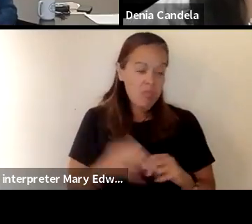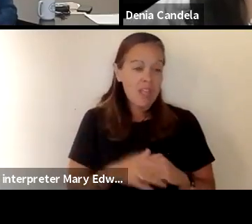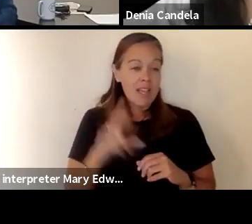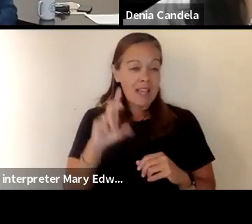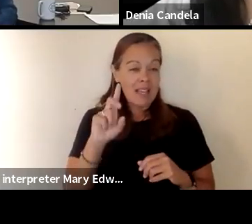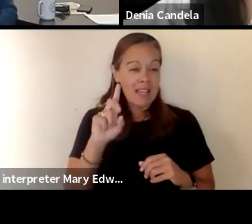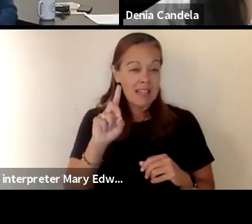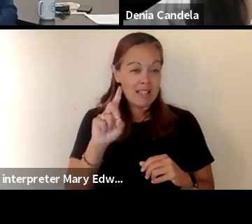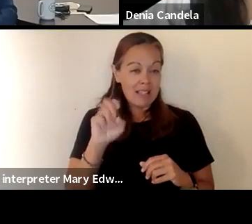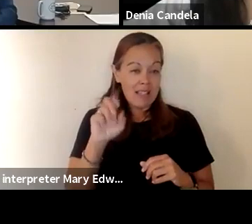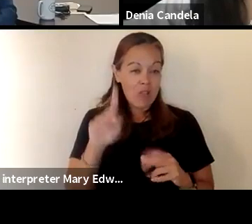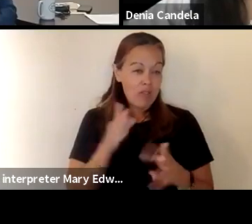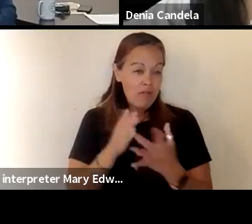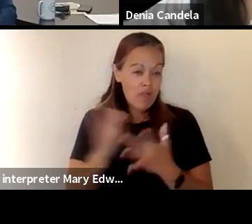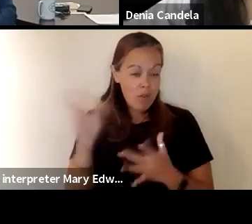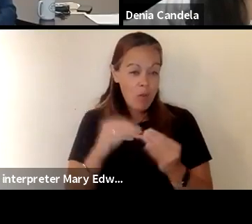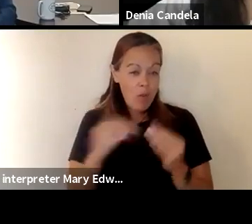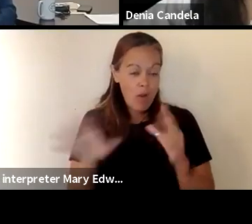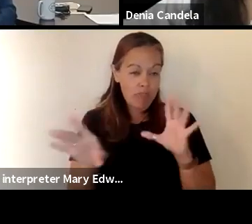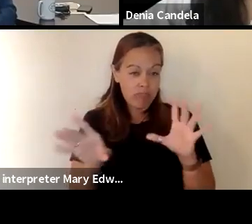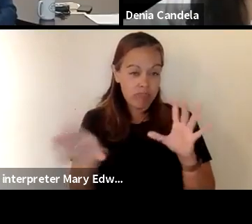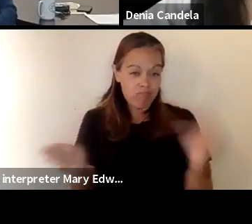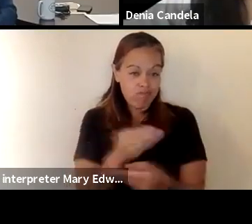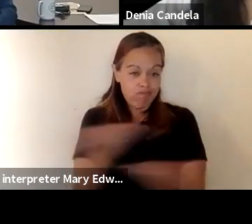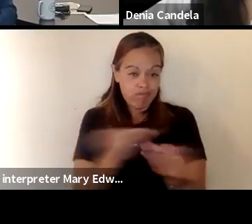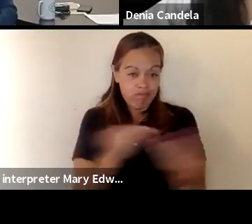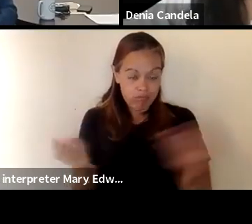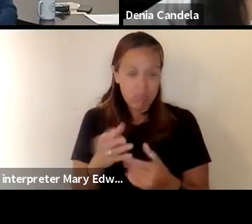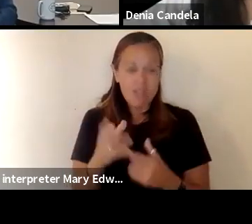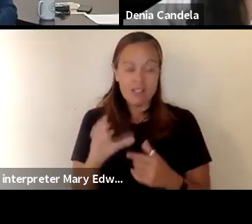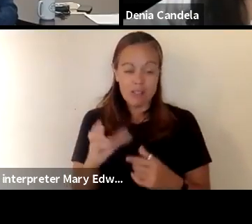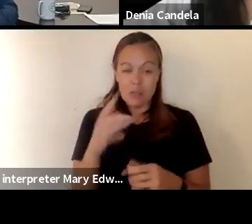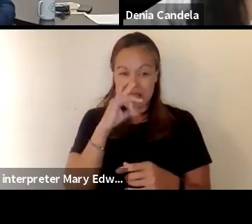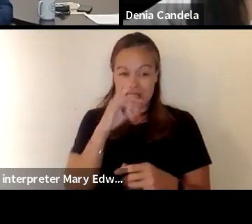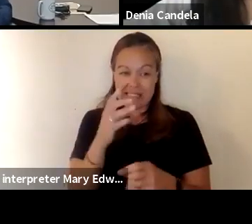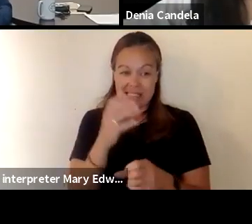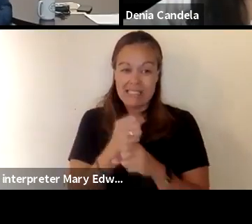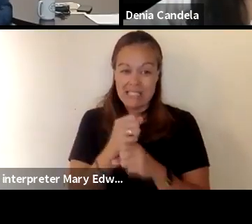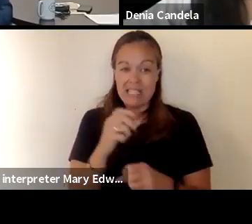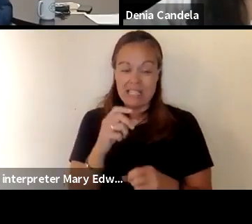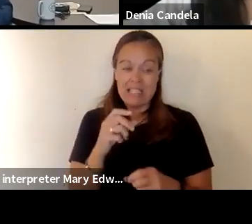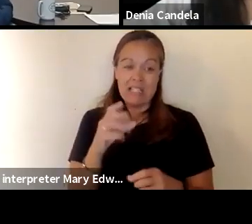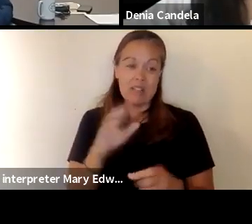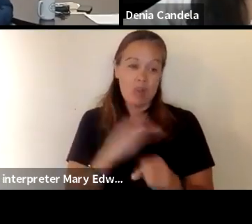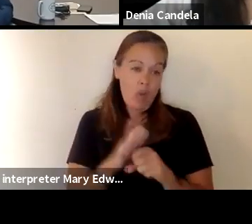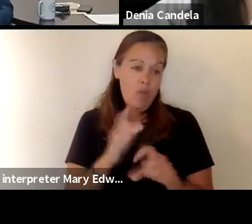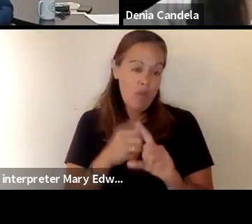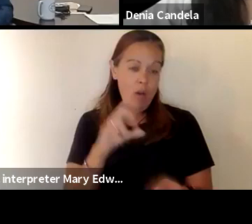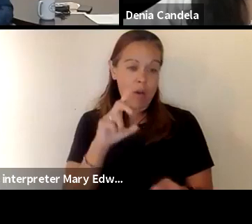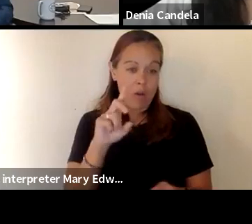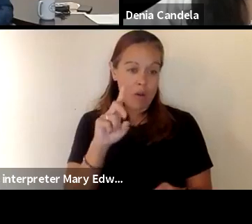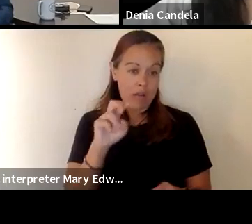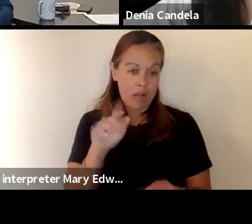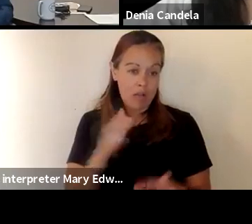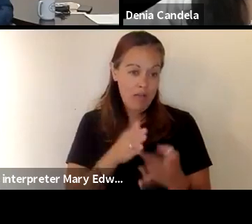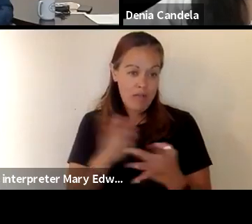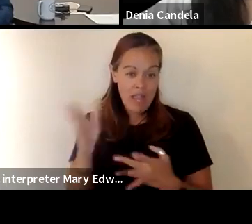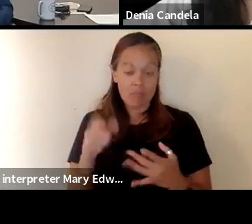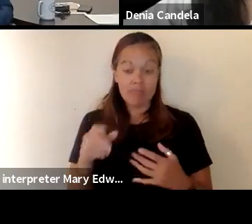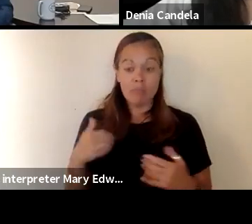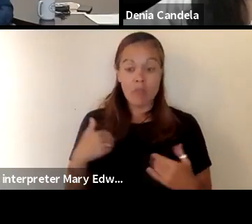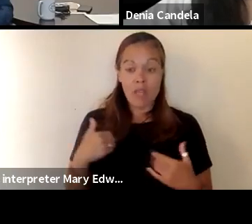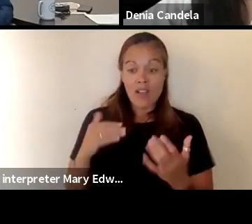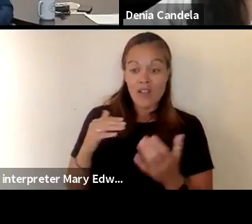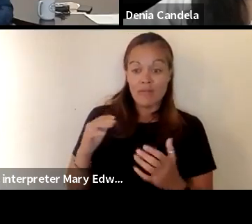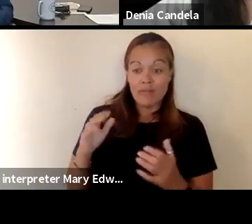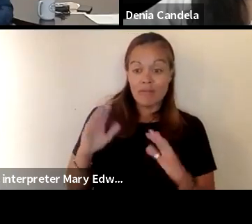that is the case for kids to get coded through the delta variant as well we do have our pediatrician here however who is the subject